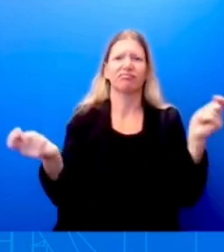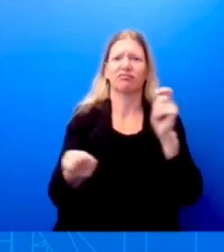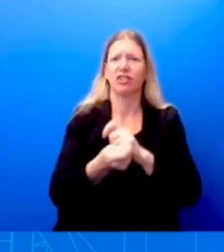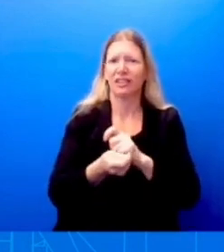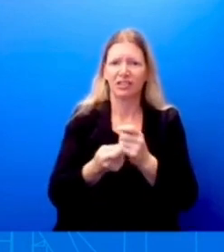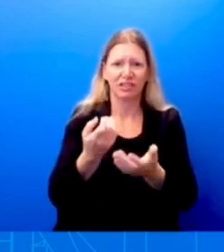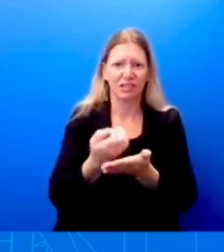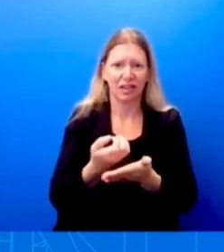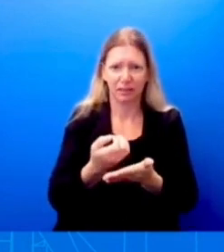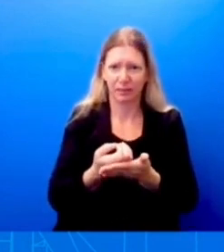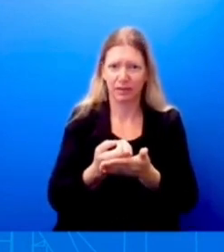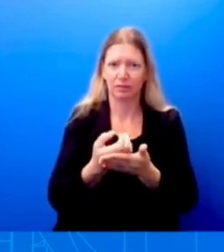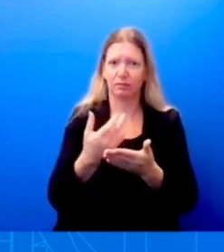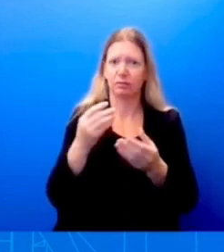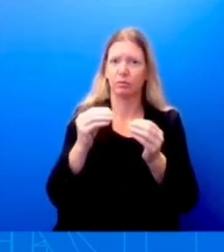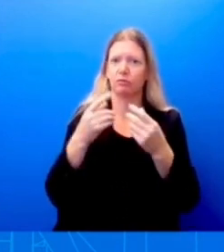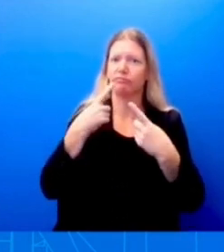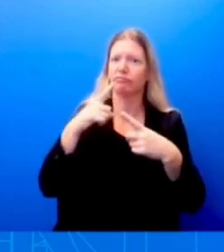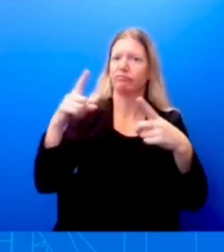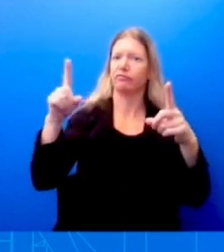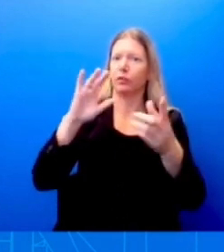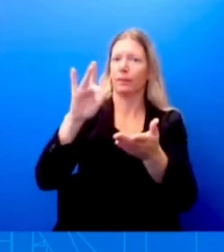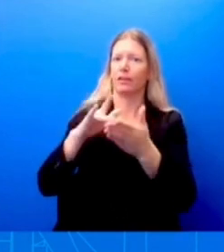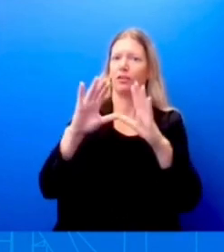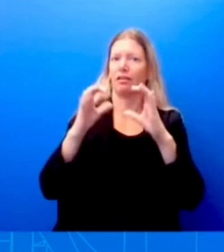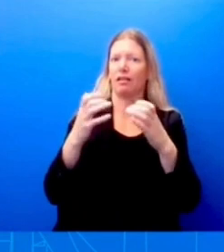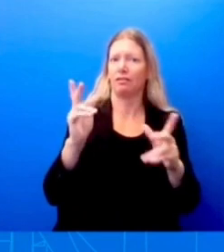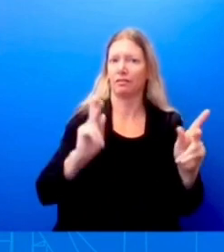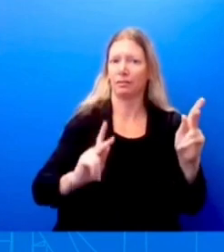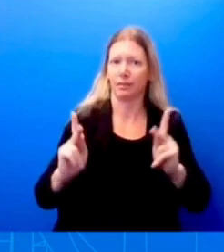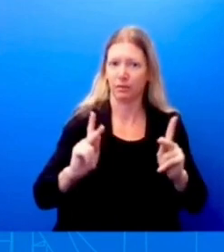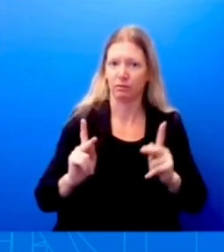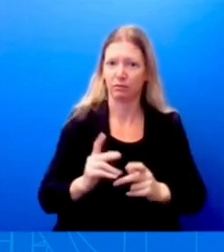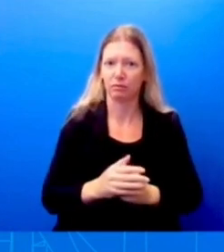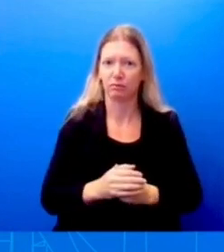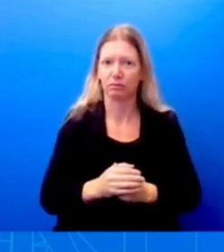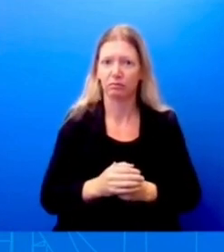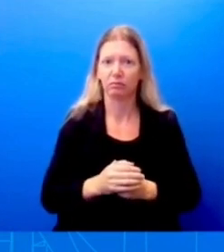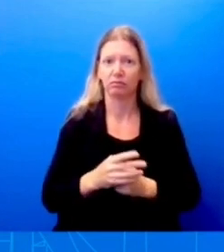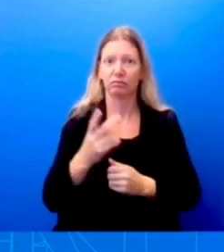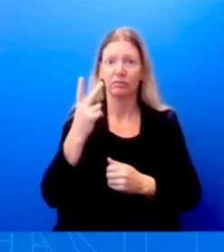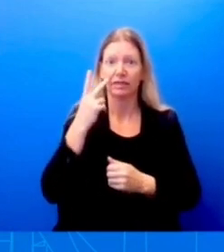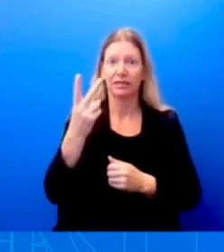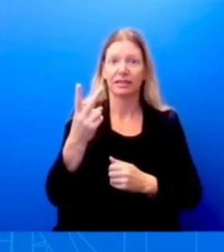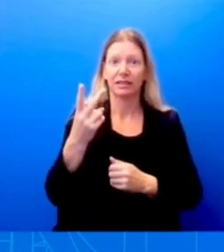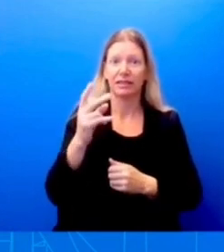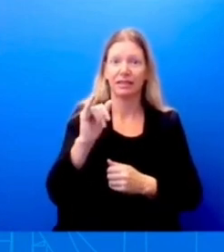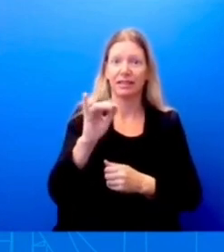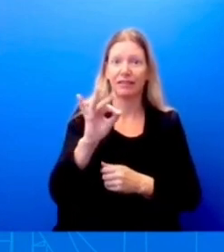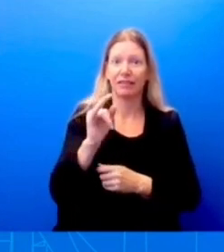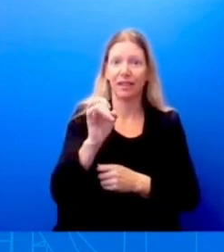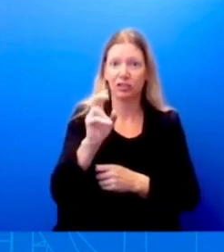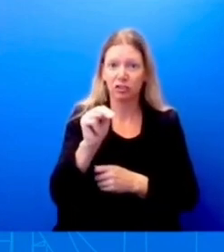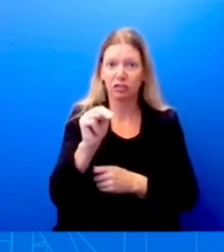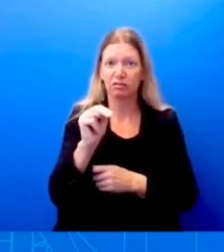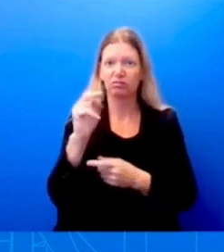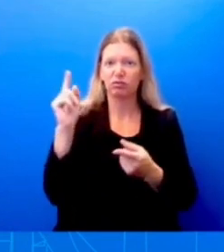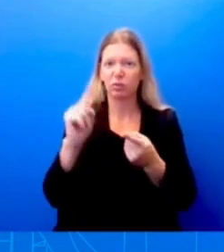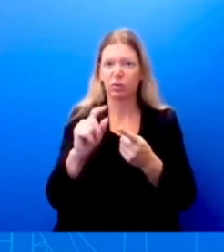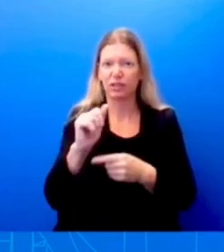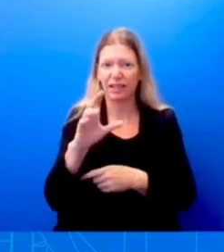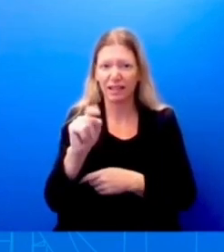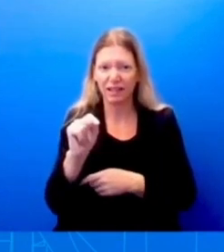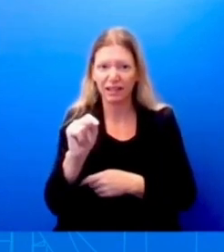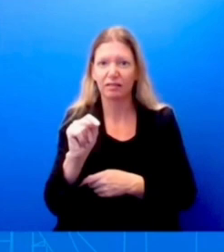if you look at the Inflation Reduction Act and what it's going to do to really help Americans as it relates to health care, it relates to